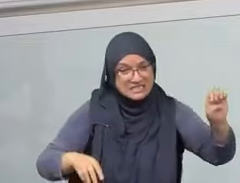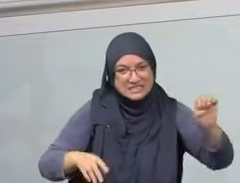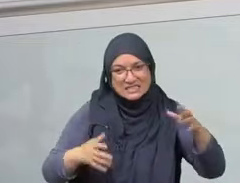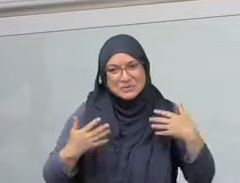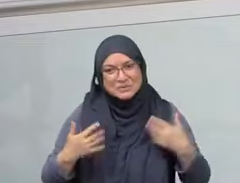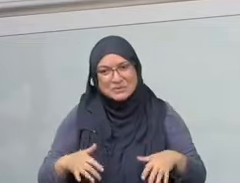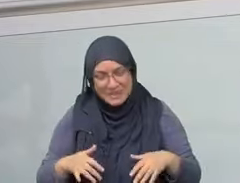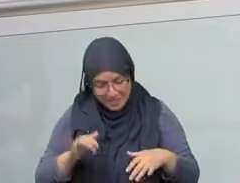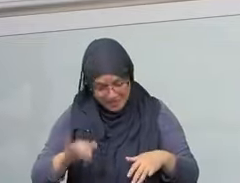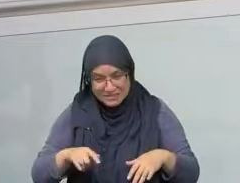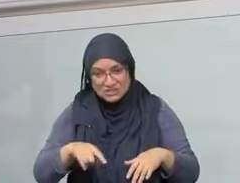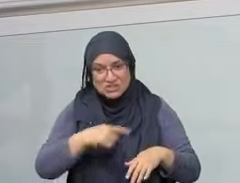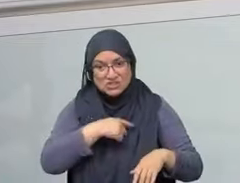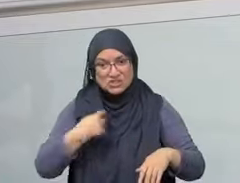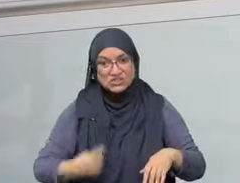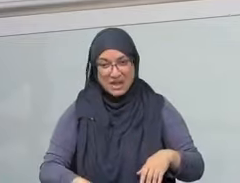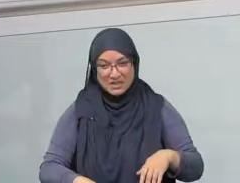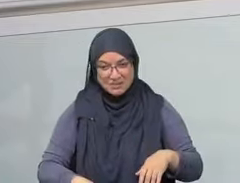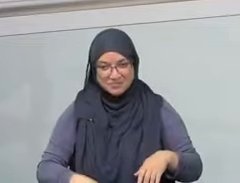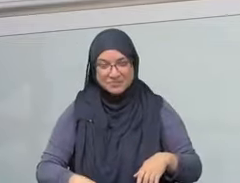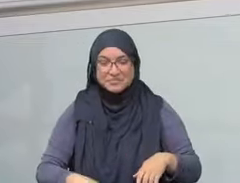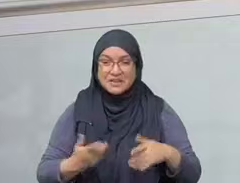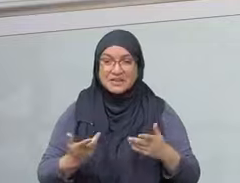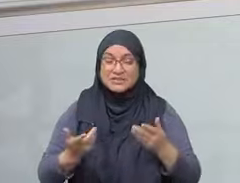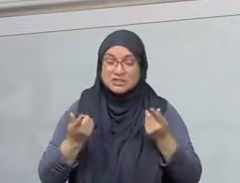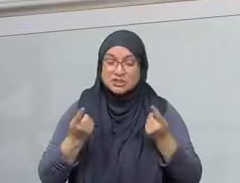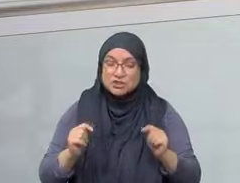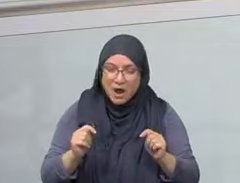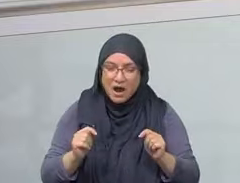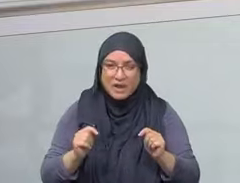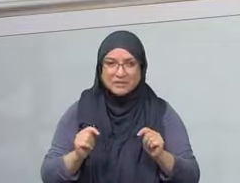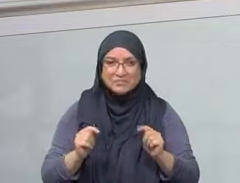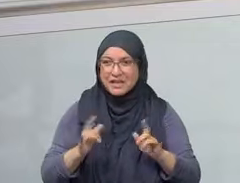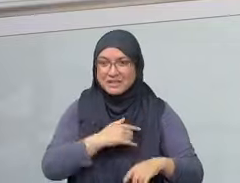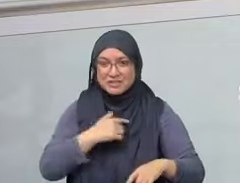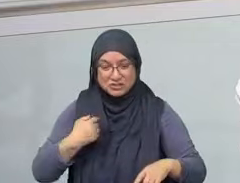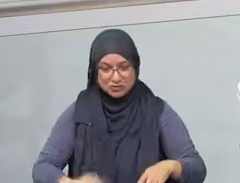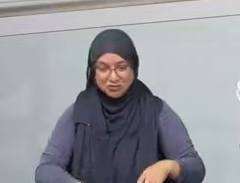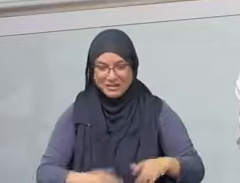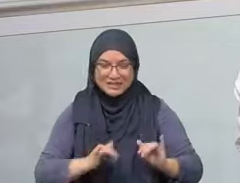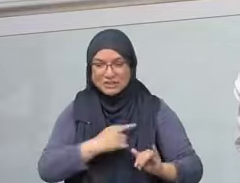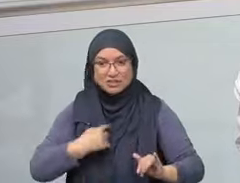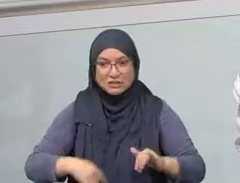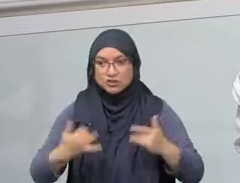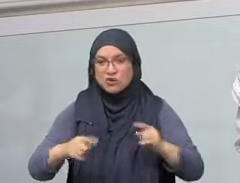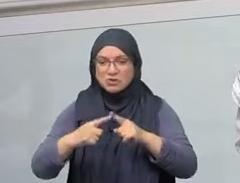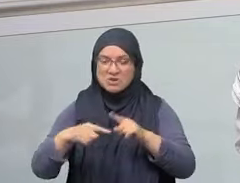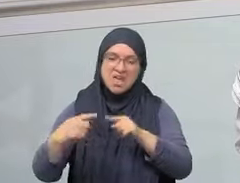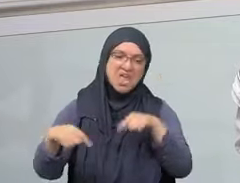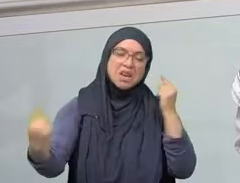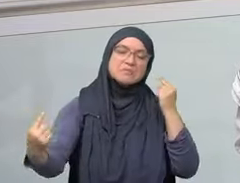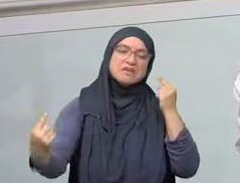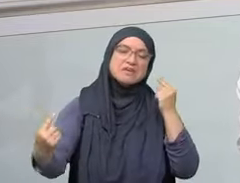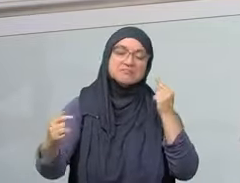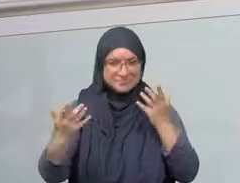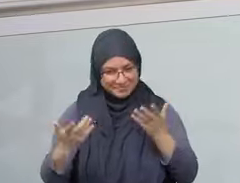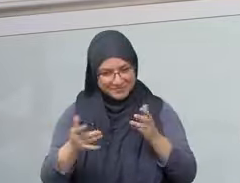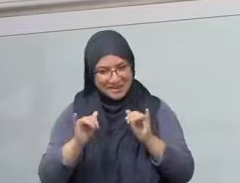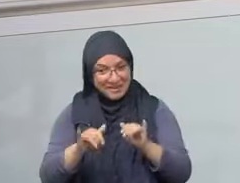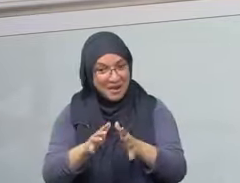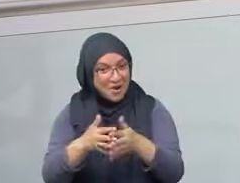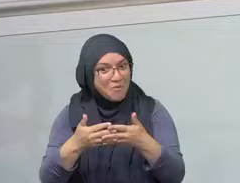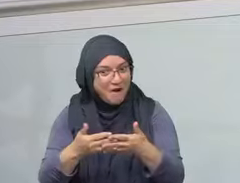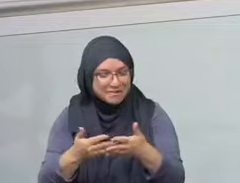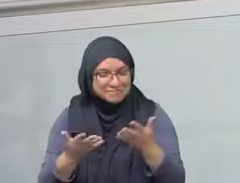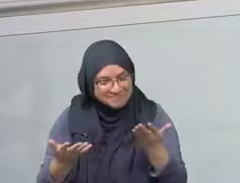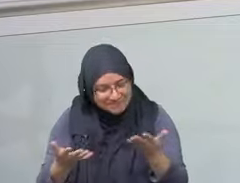French. That they try to disconnect people from the masajid of Allah. But this verse dear brothers and sisters actually